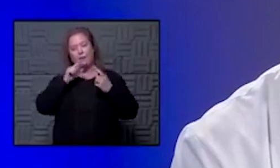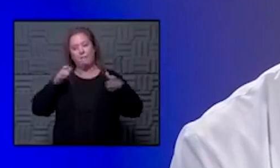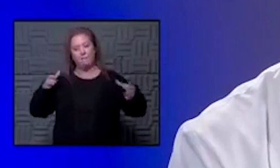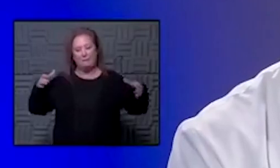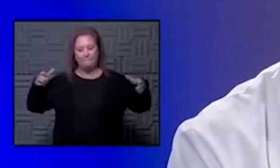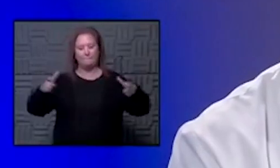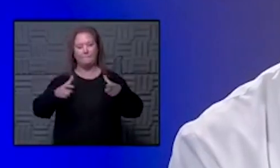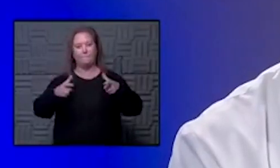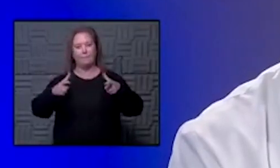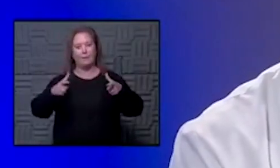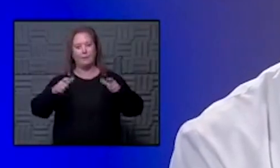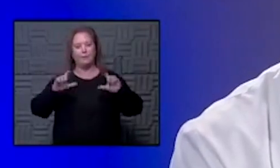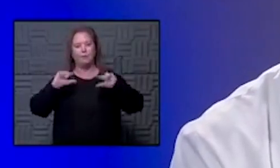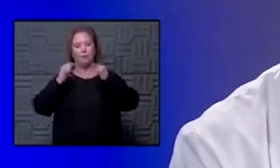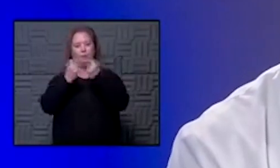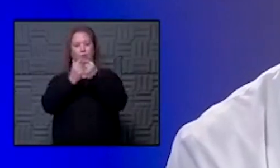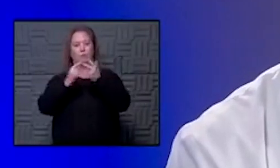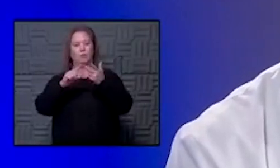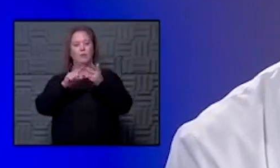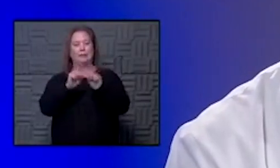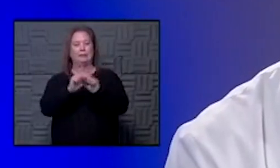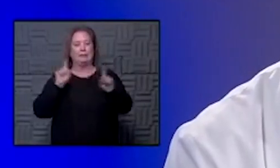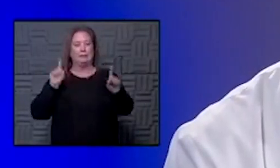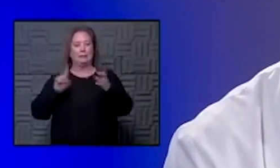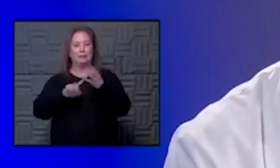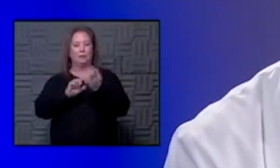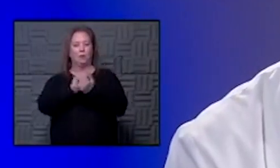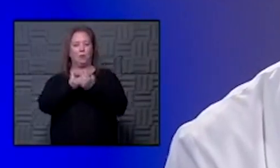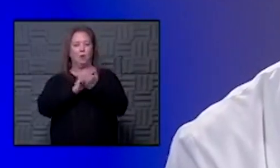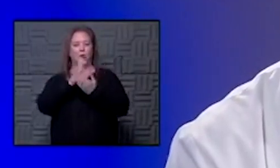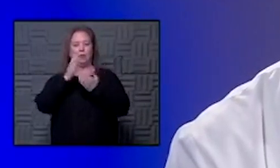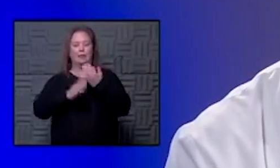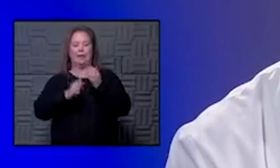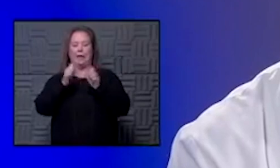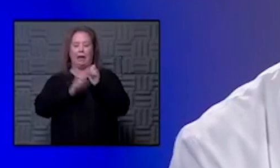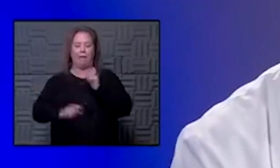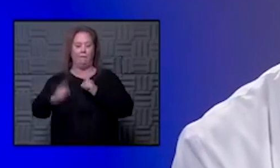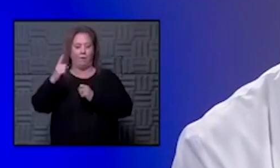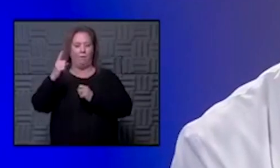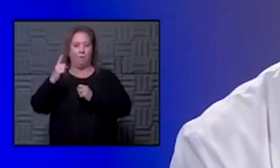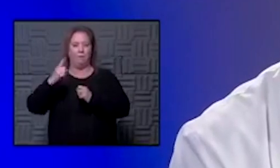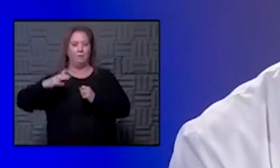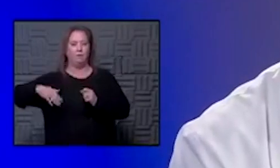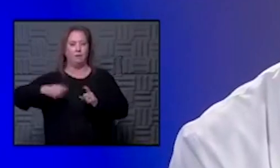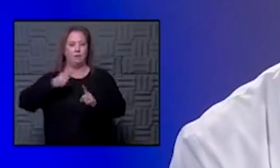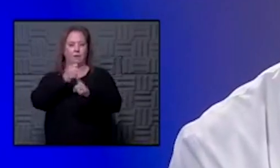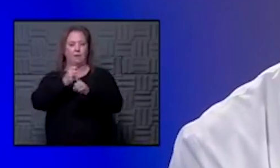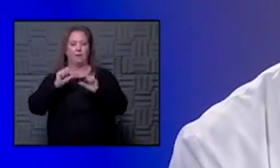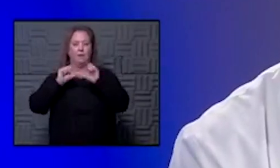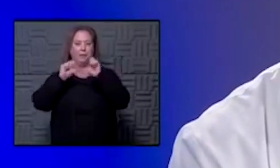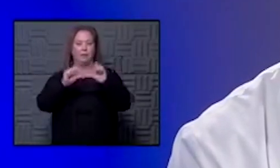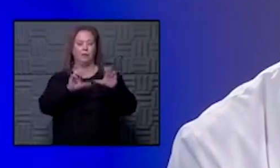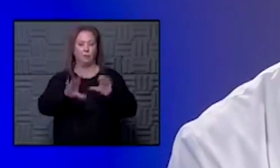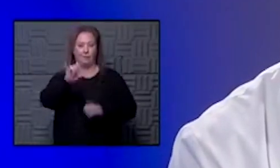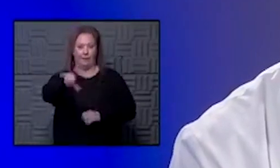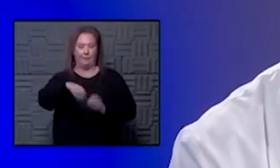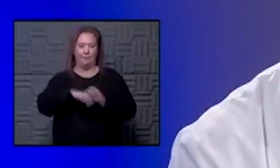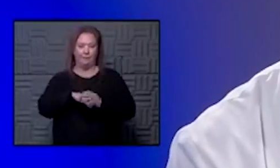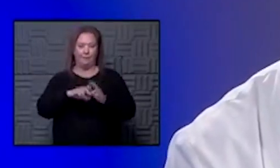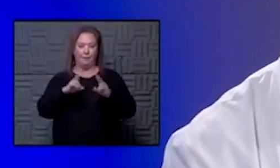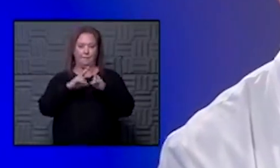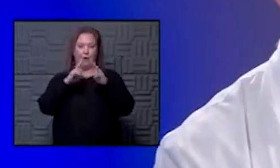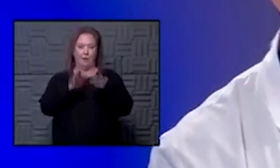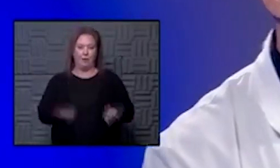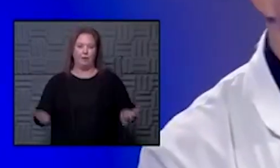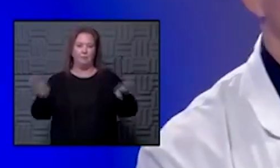groups distancing washing hands all of those things that everybody who hasn't been infected are continuing to do so that is the very